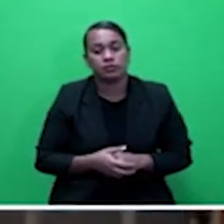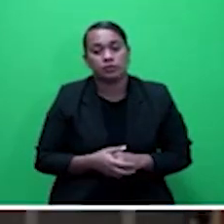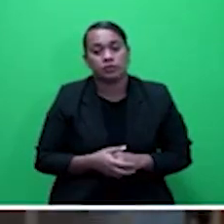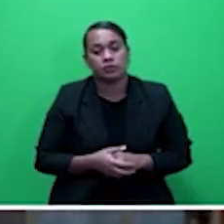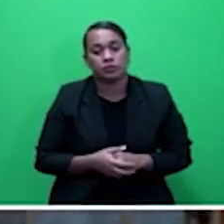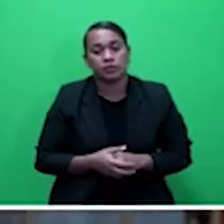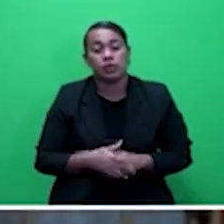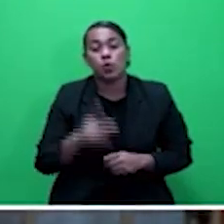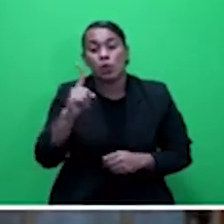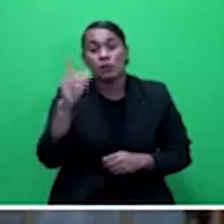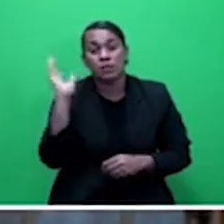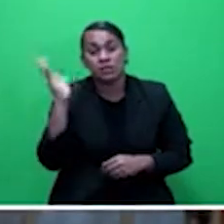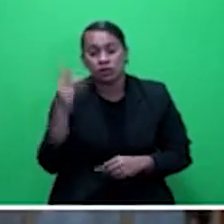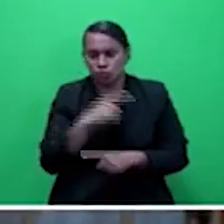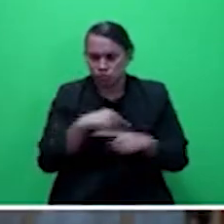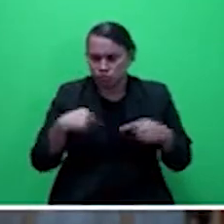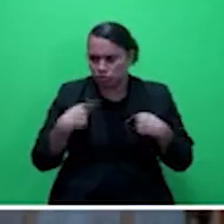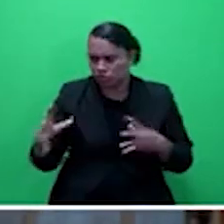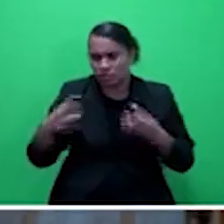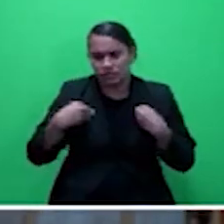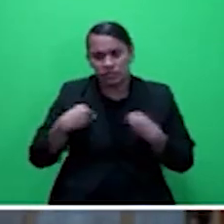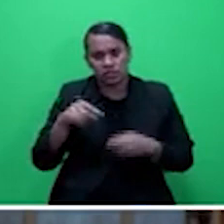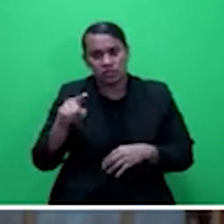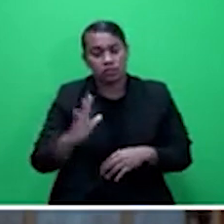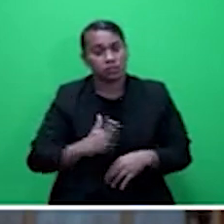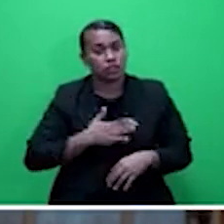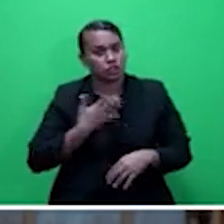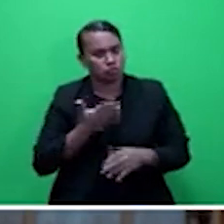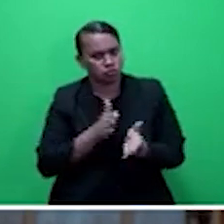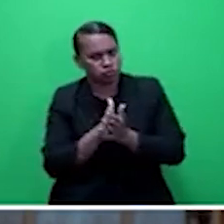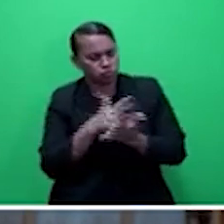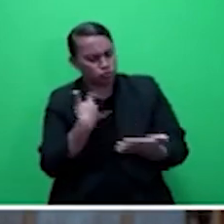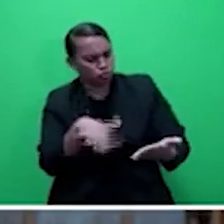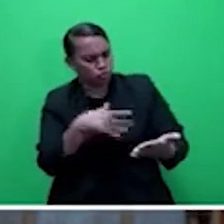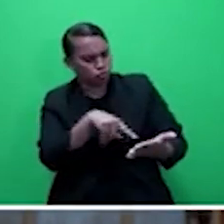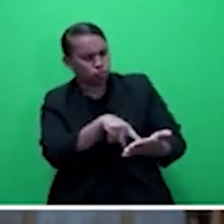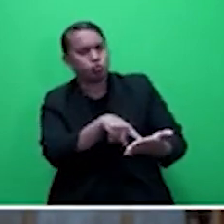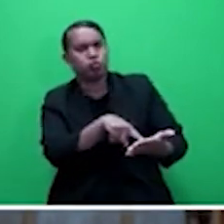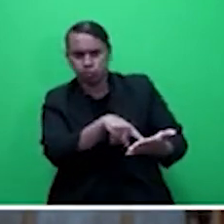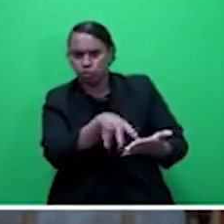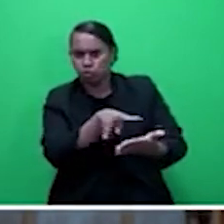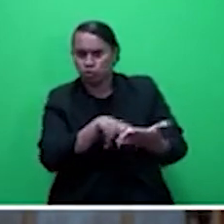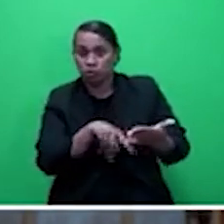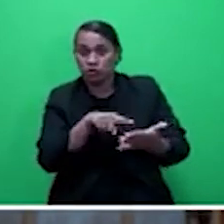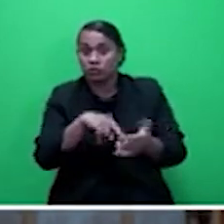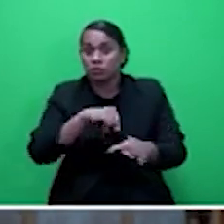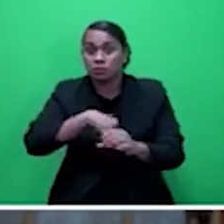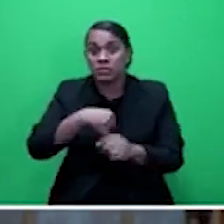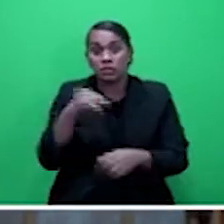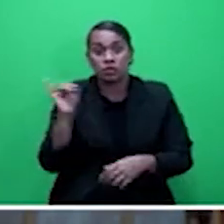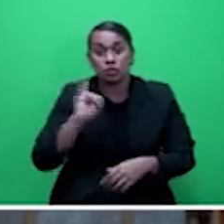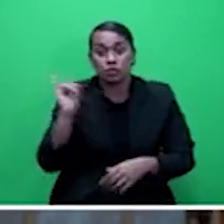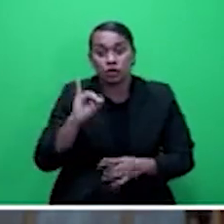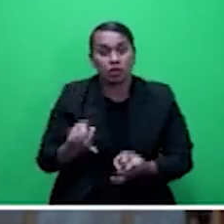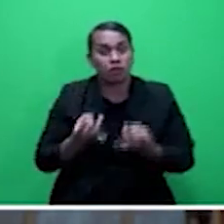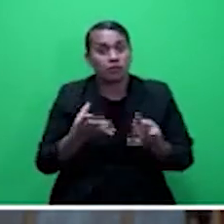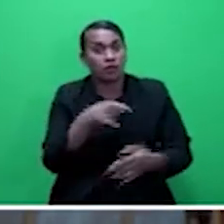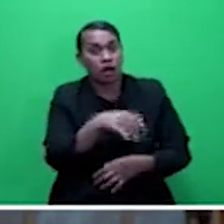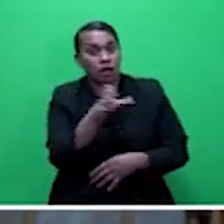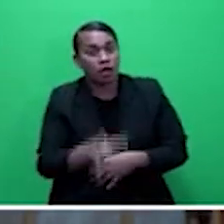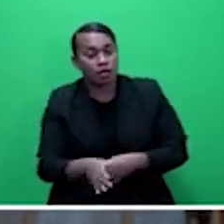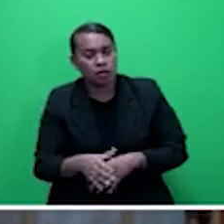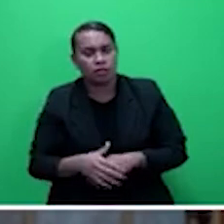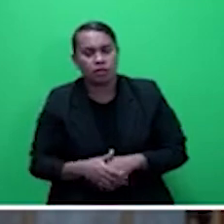received, there was quite an interesting one from a medical insurance provider. And some of the